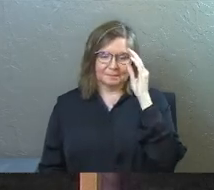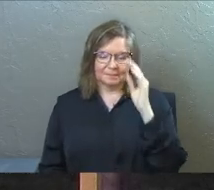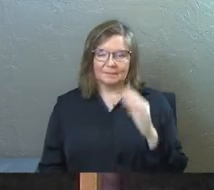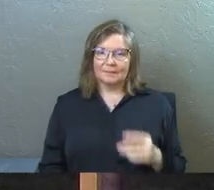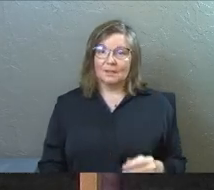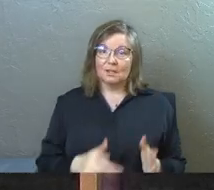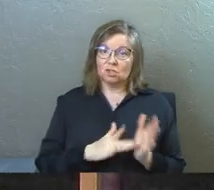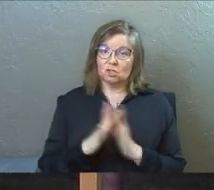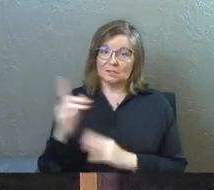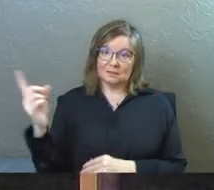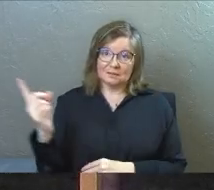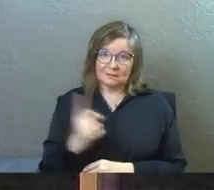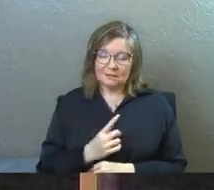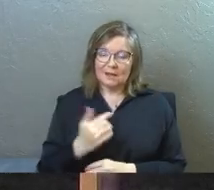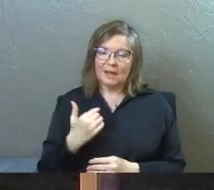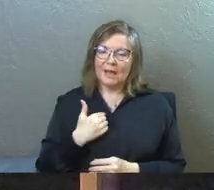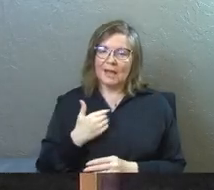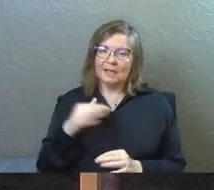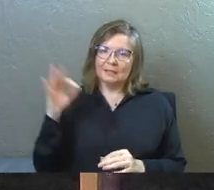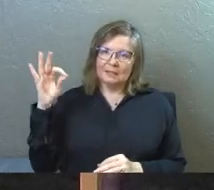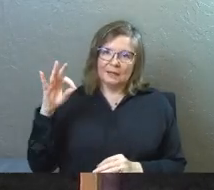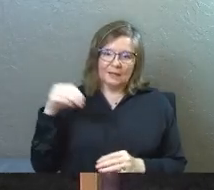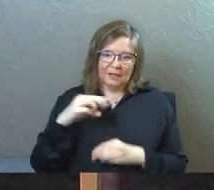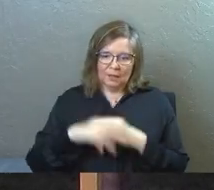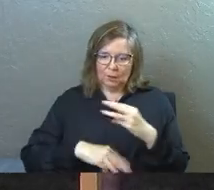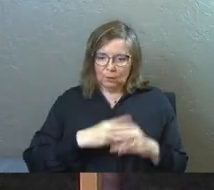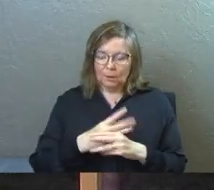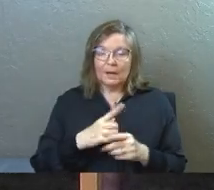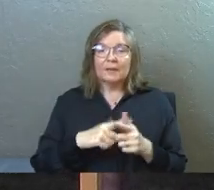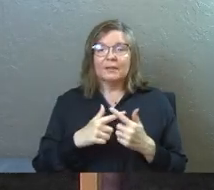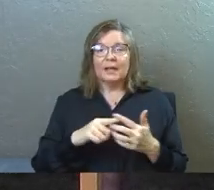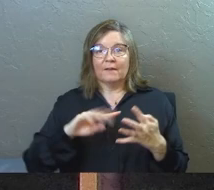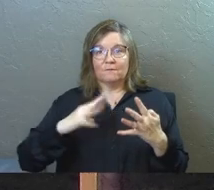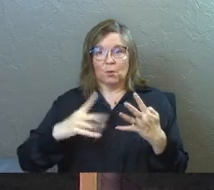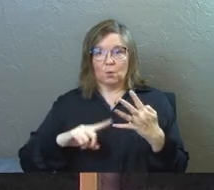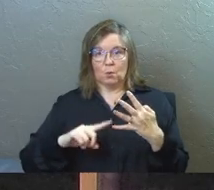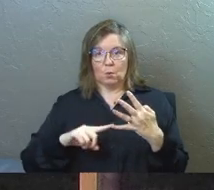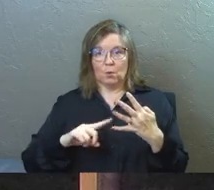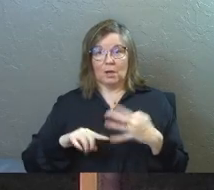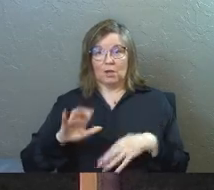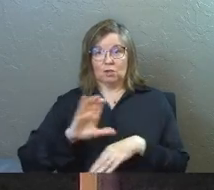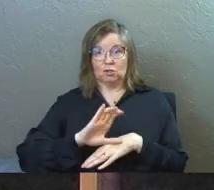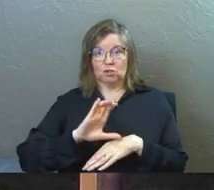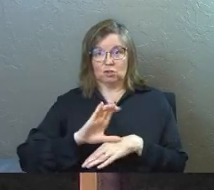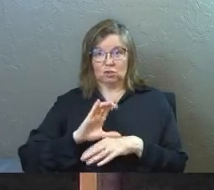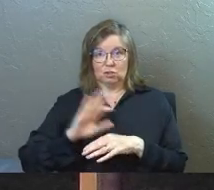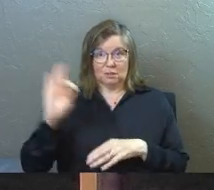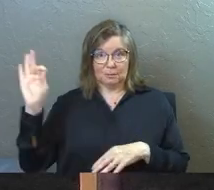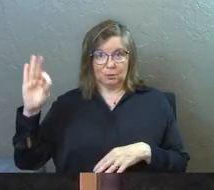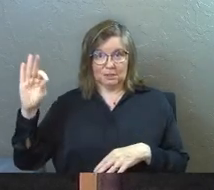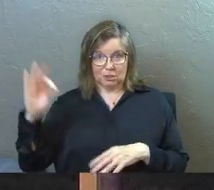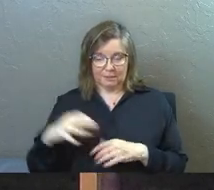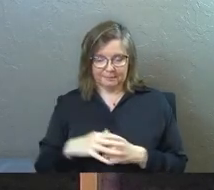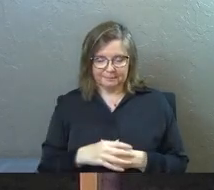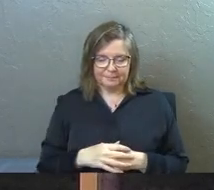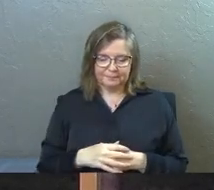The coming of Jesus Christ has preached into the world and then you got the fourth one. And this is the church's preaching.